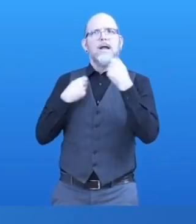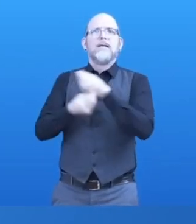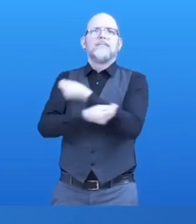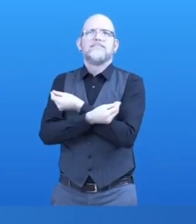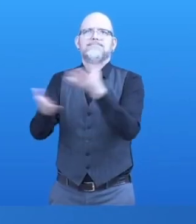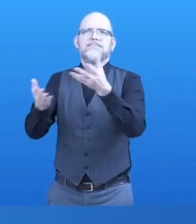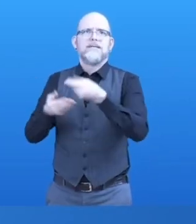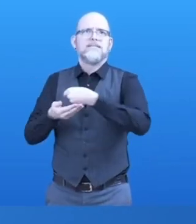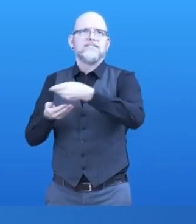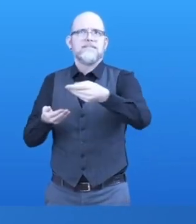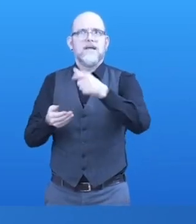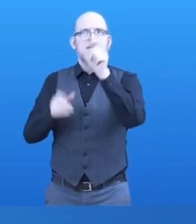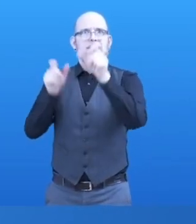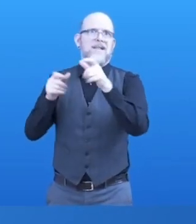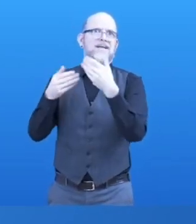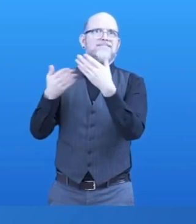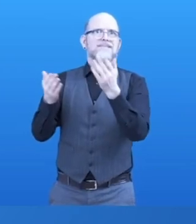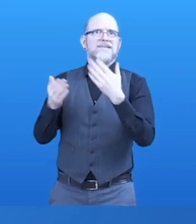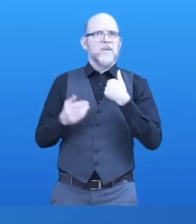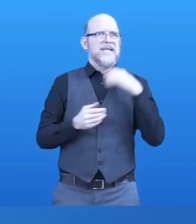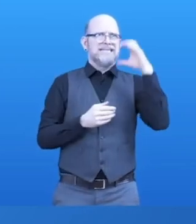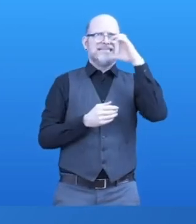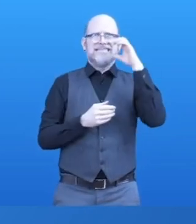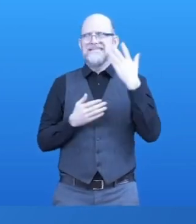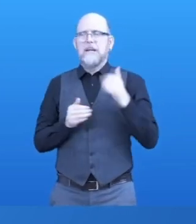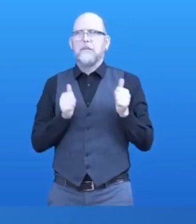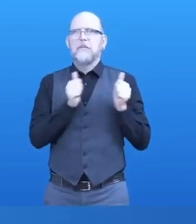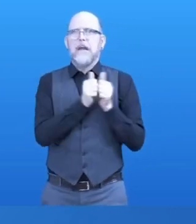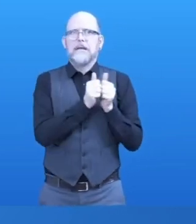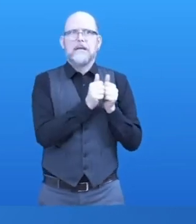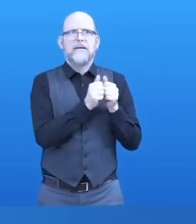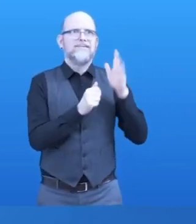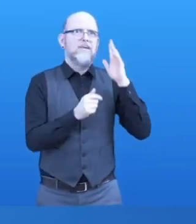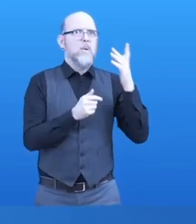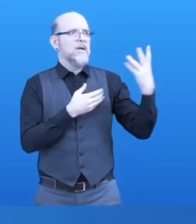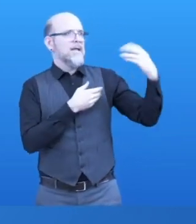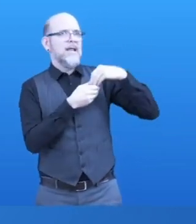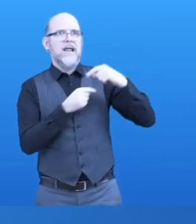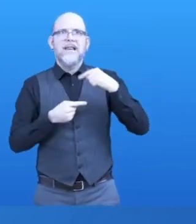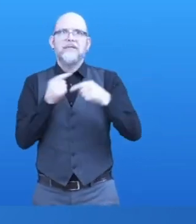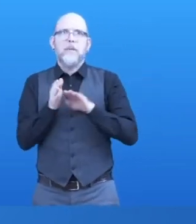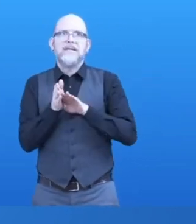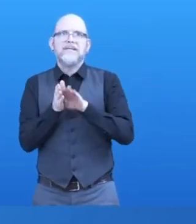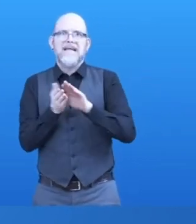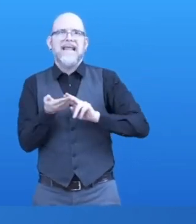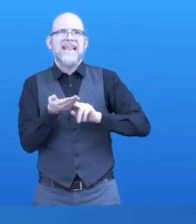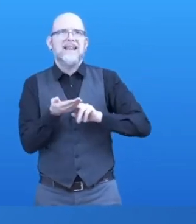digital production. We would like to encourage all interested parties to get in contact with us, so that we